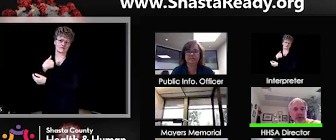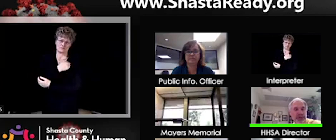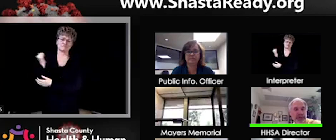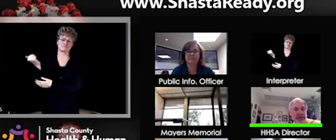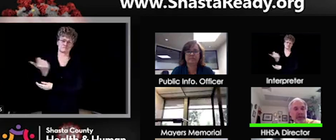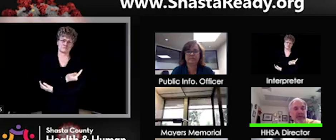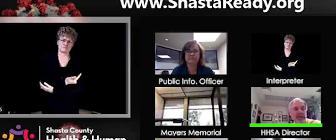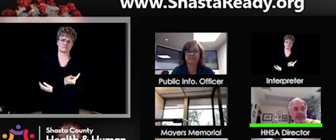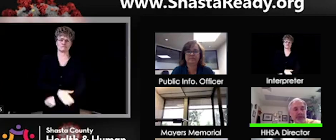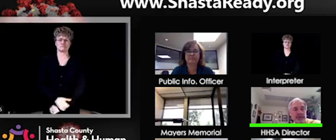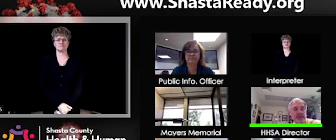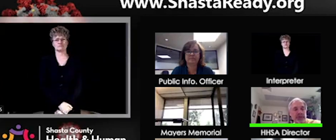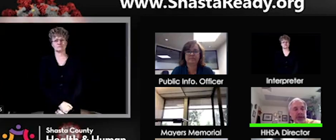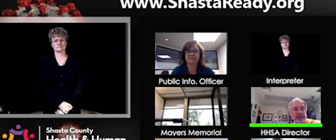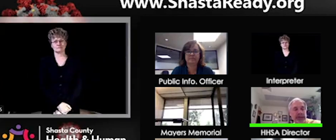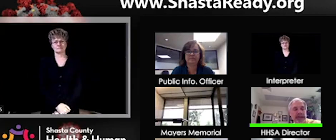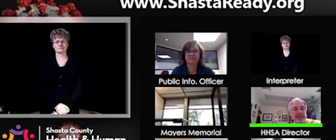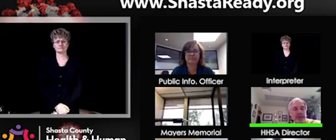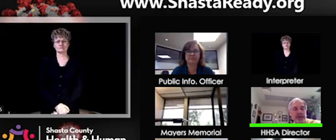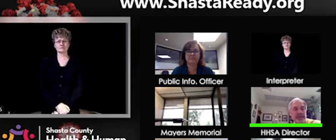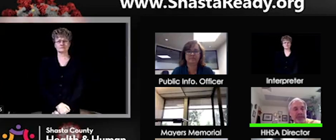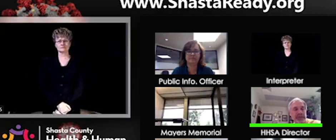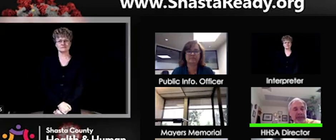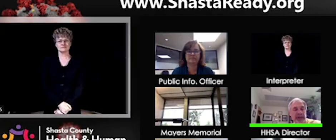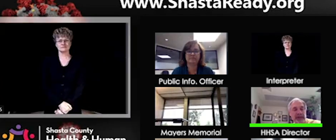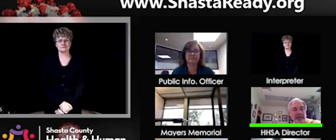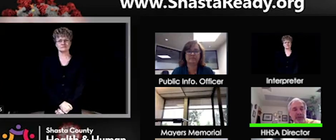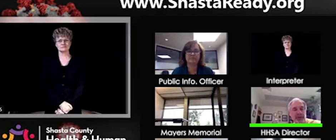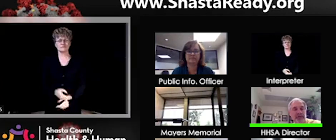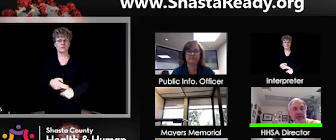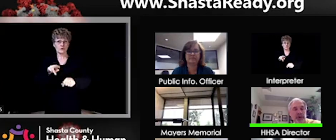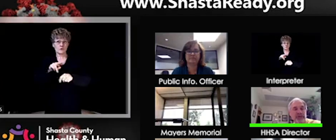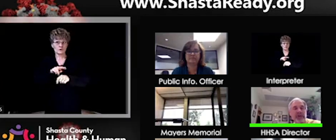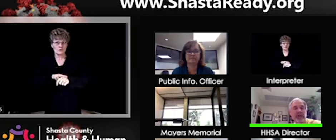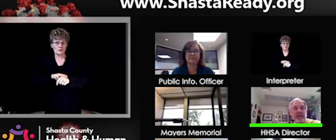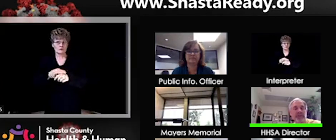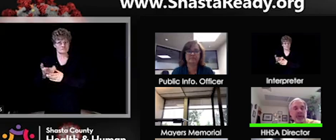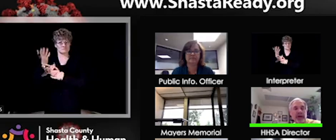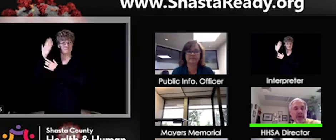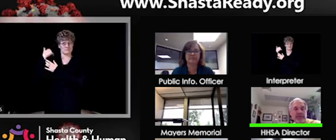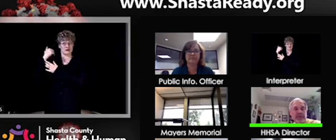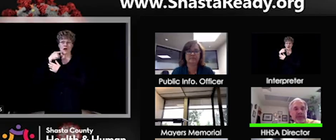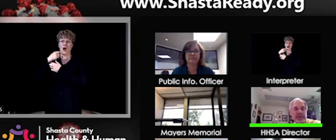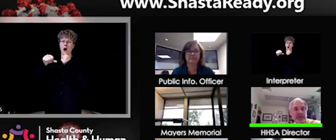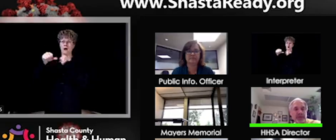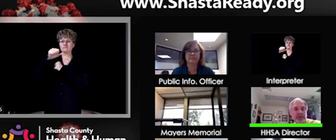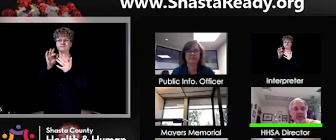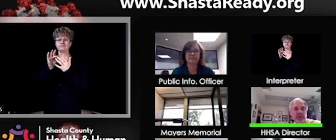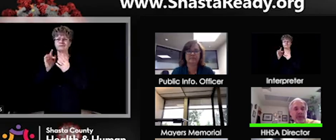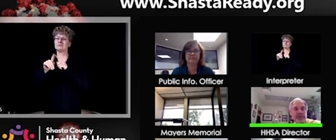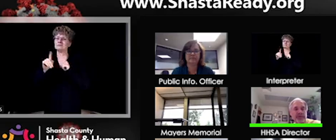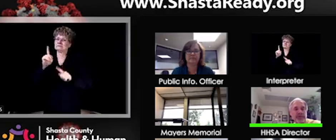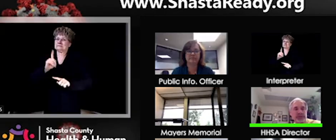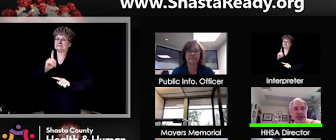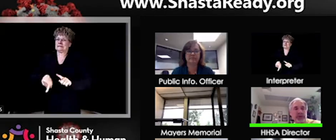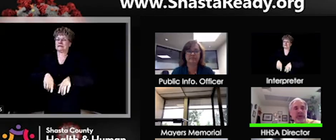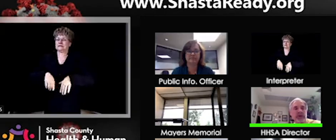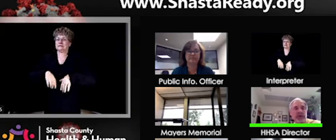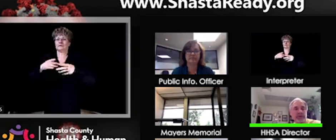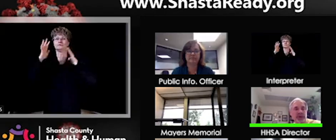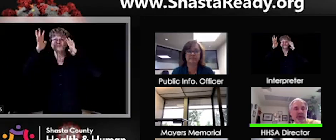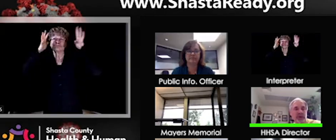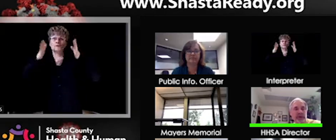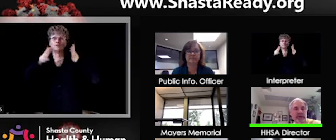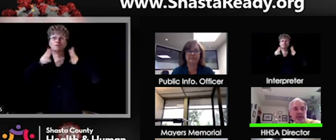of course, would be encouraging as much social contact as possible because that is really good for us. But right now, we have to find these other creative ways to do